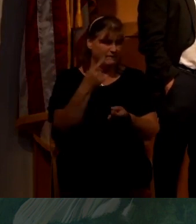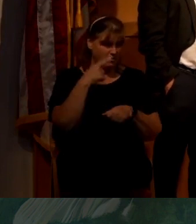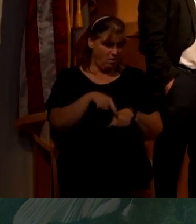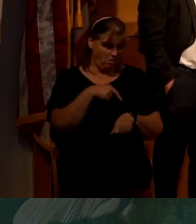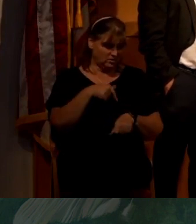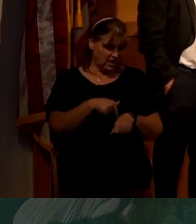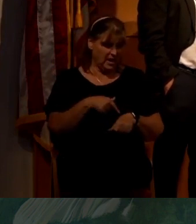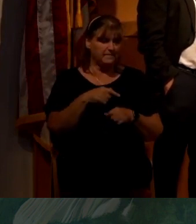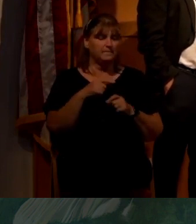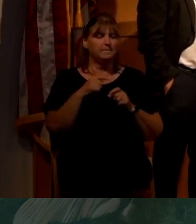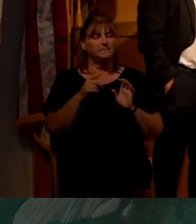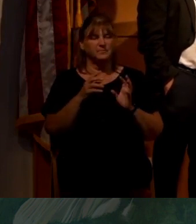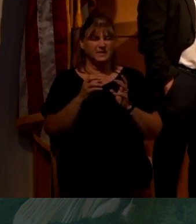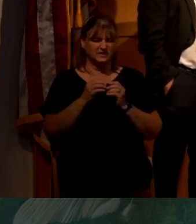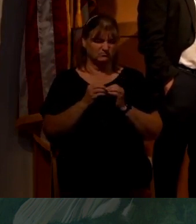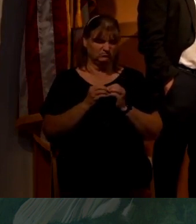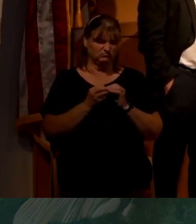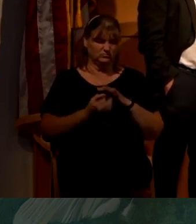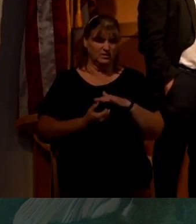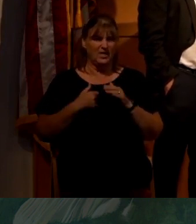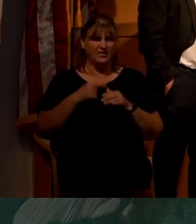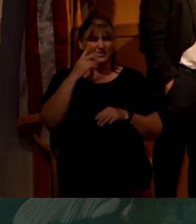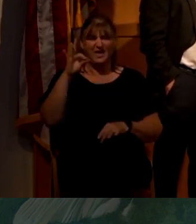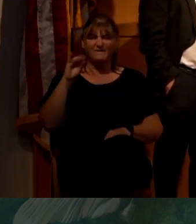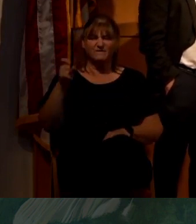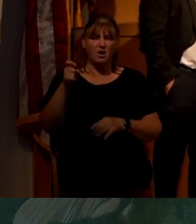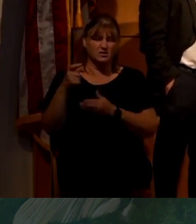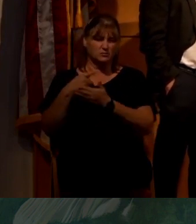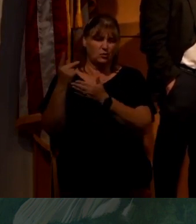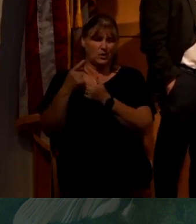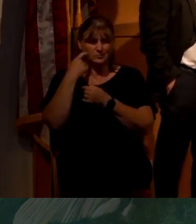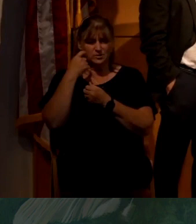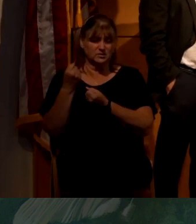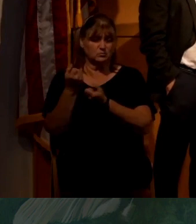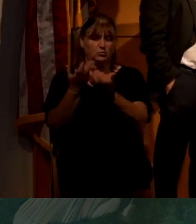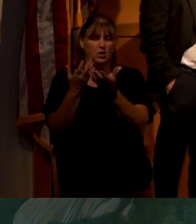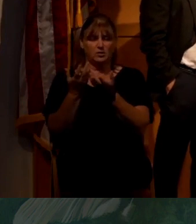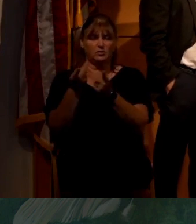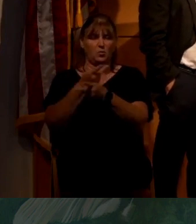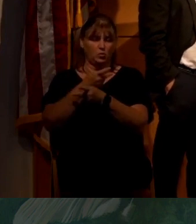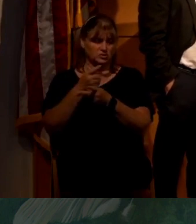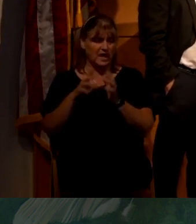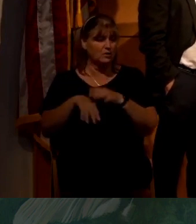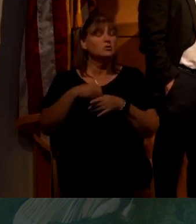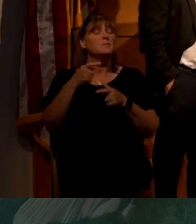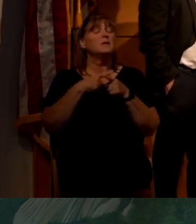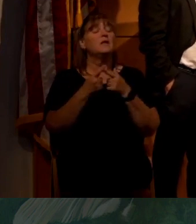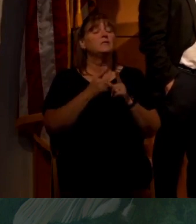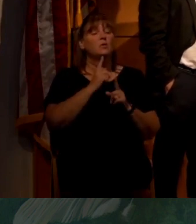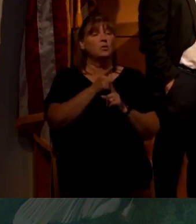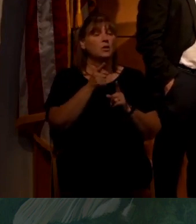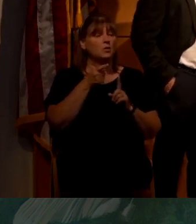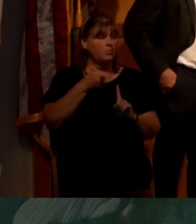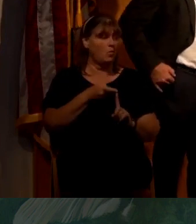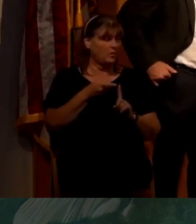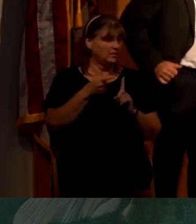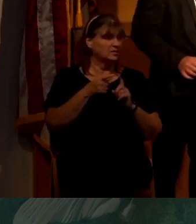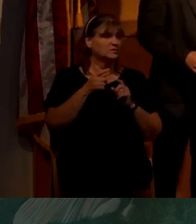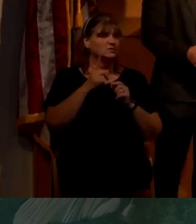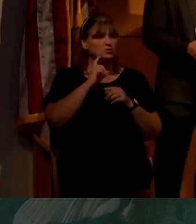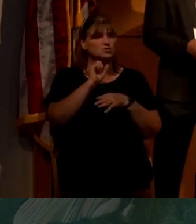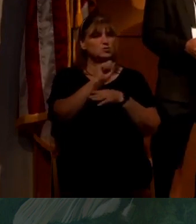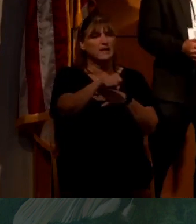time festering. And I think that Fox program probably just brought the worst out of it. But the, the, real question is what do we do now to get ahead